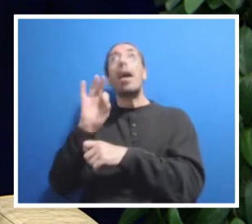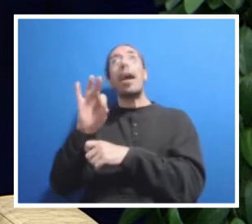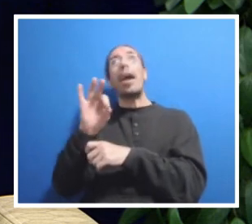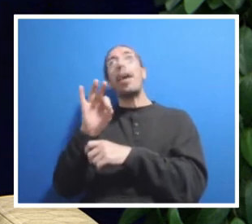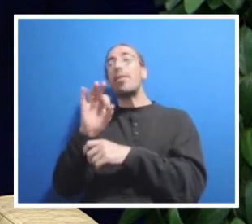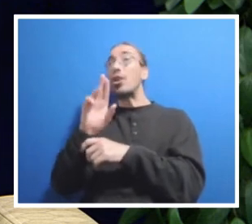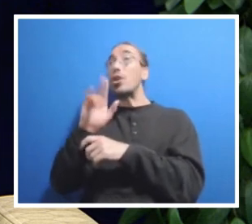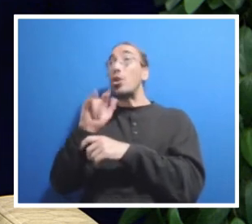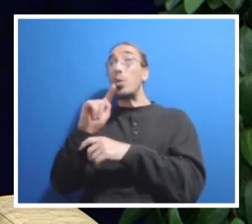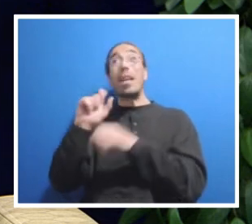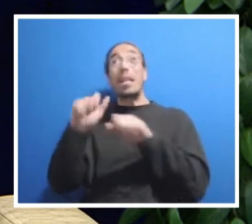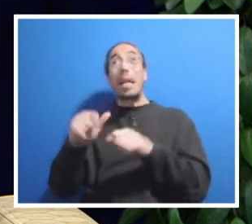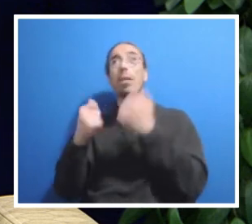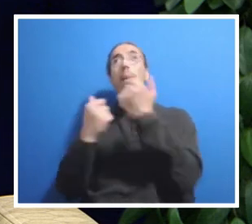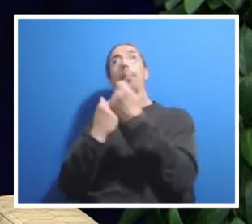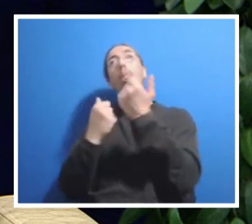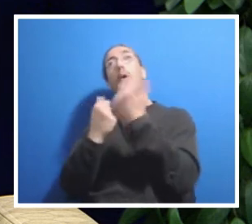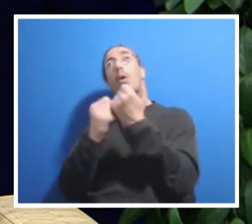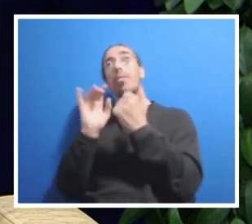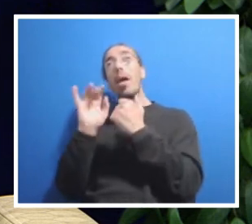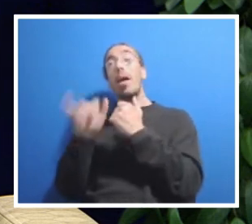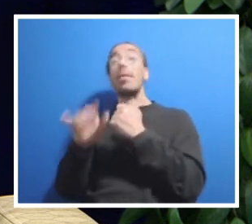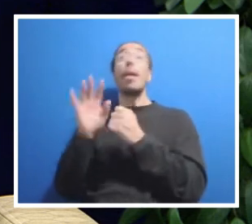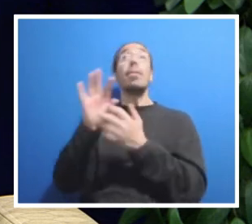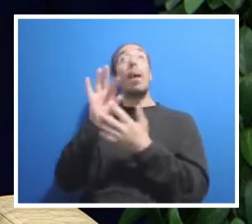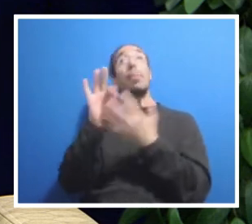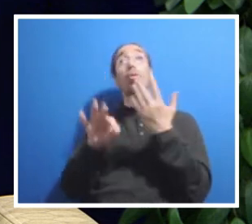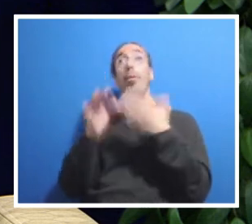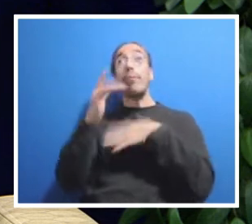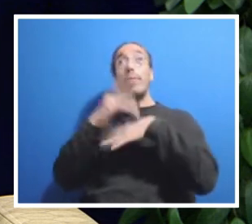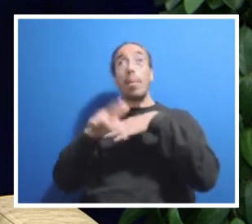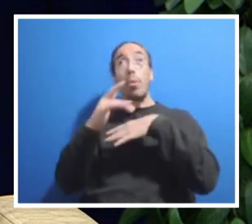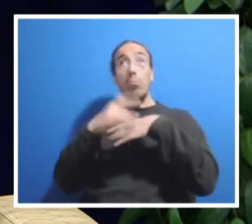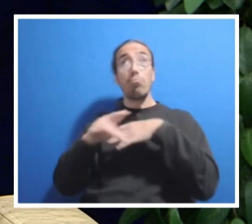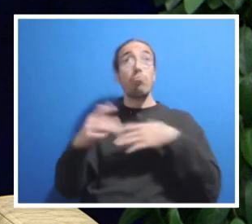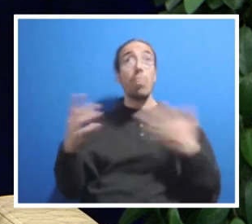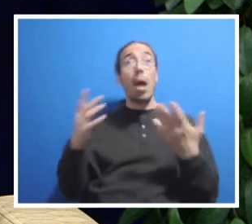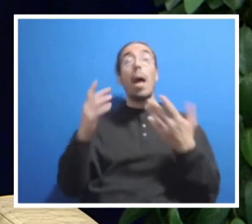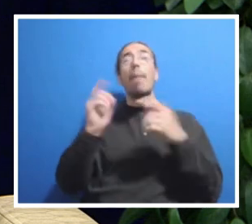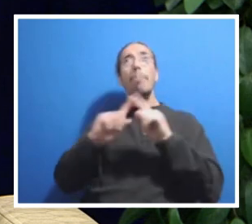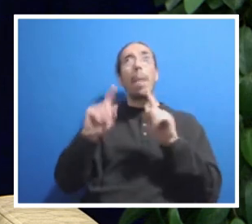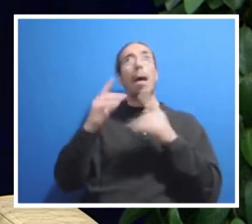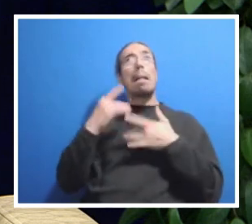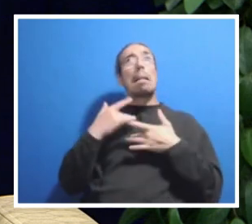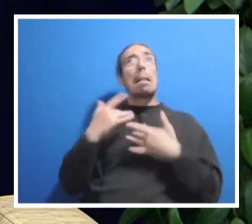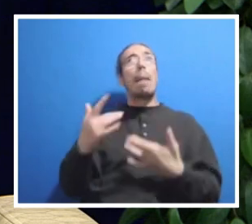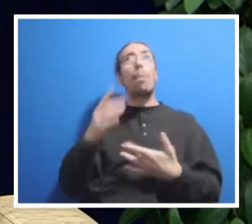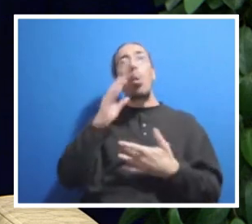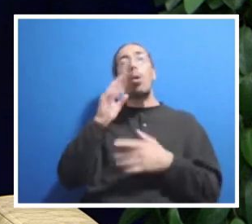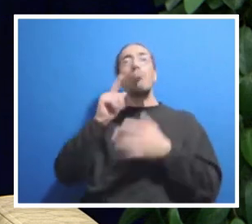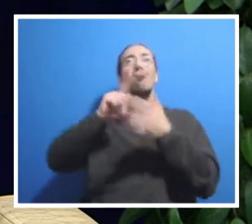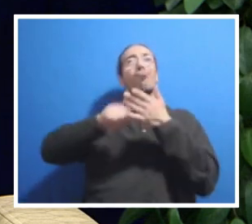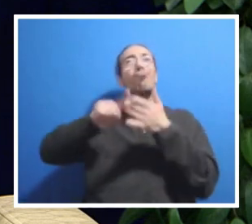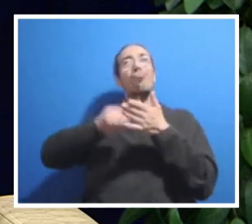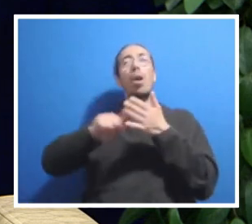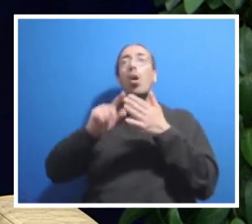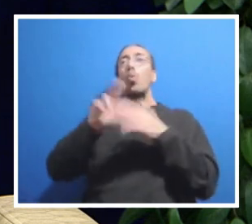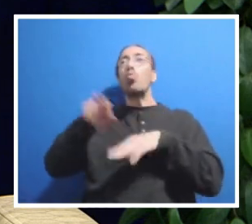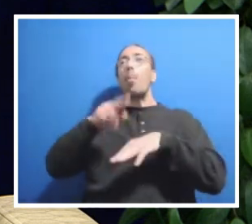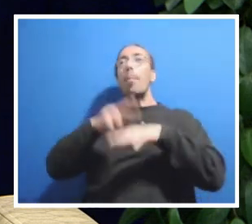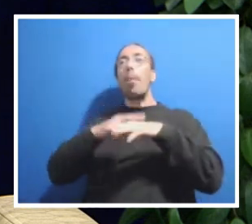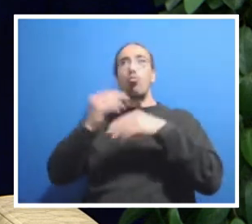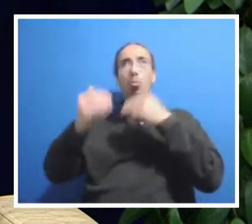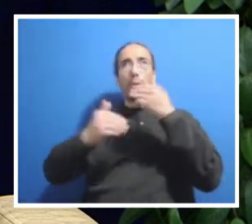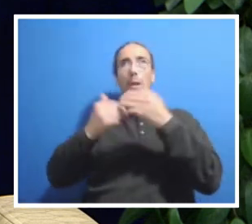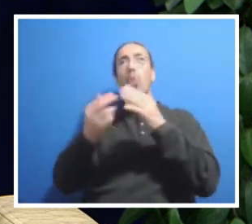So, that is an option that is available, but we will likely get back to a normal process of reviewing